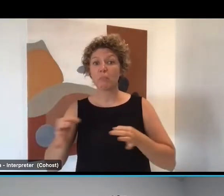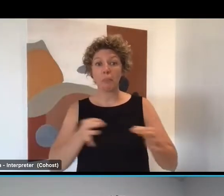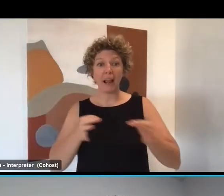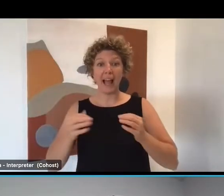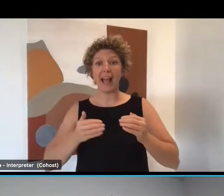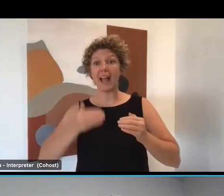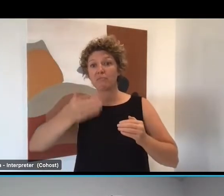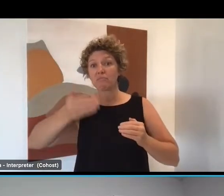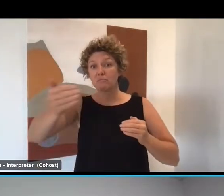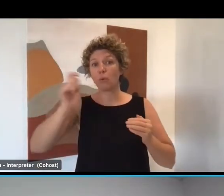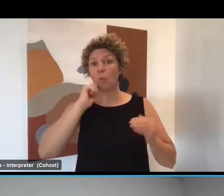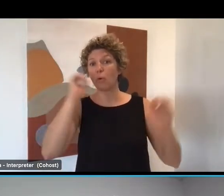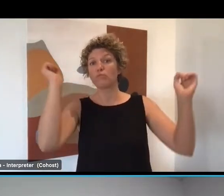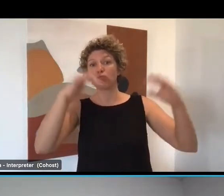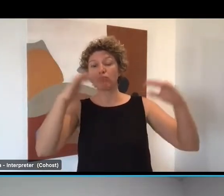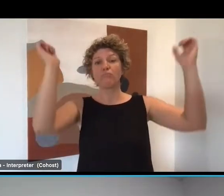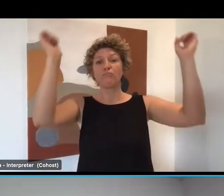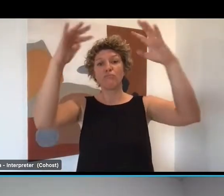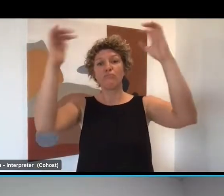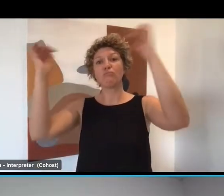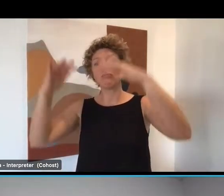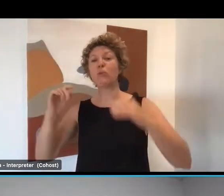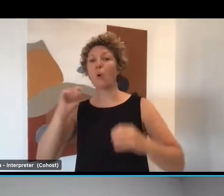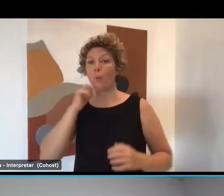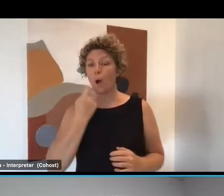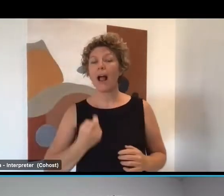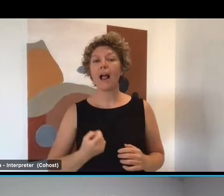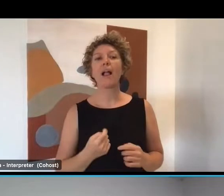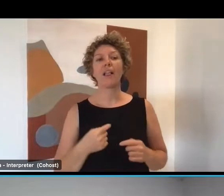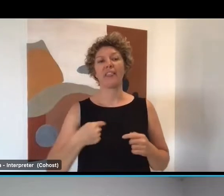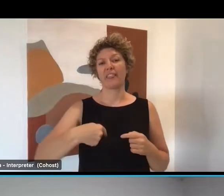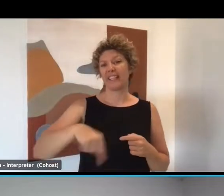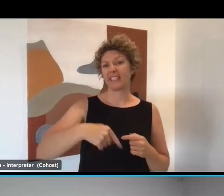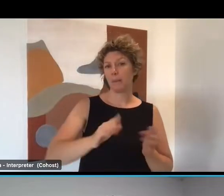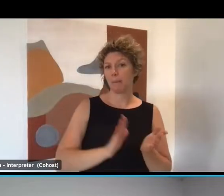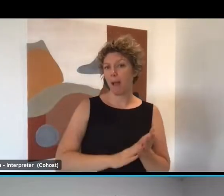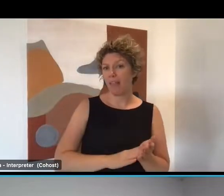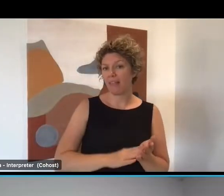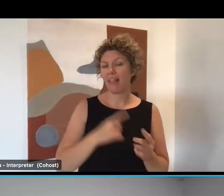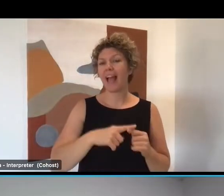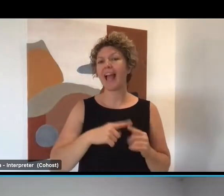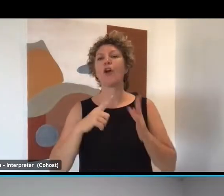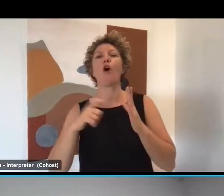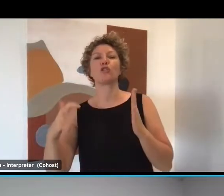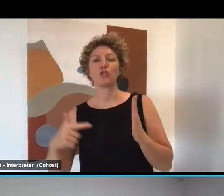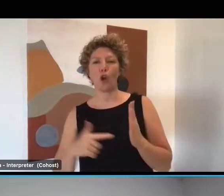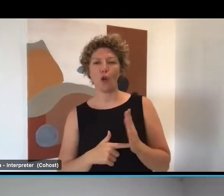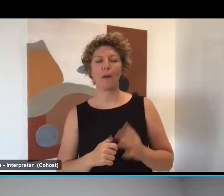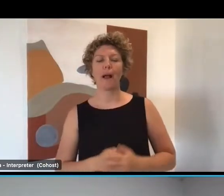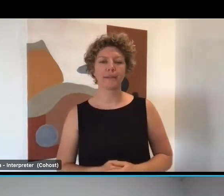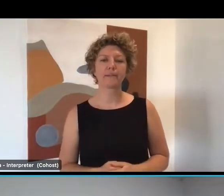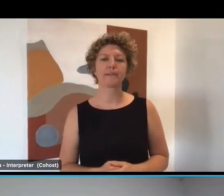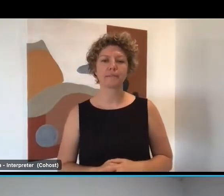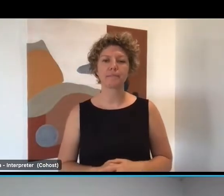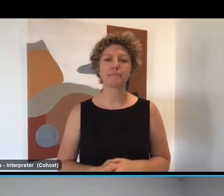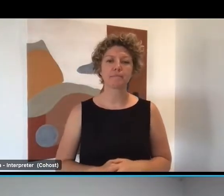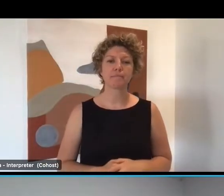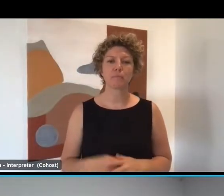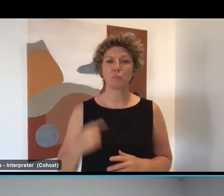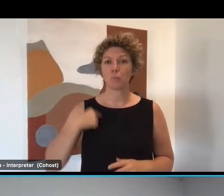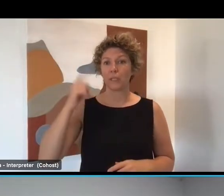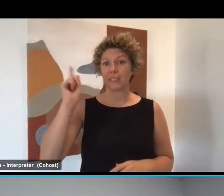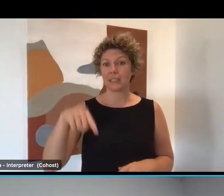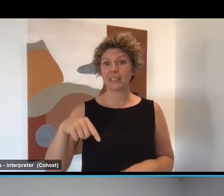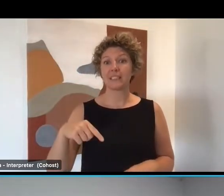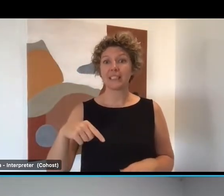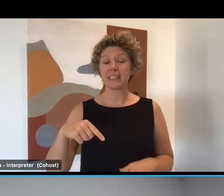north and out west as we're staffing up. They'll be happening at the end of this month and early October. And we've started a webinar and